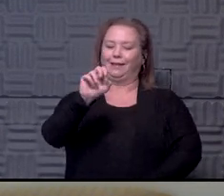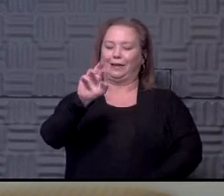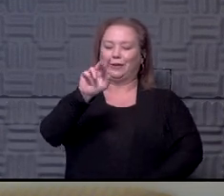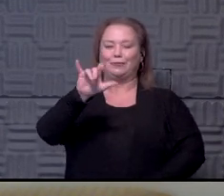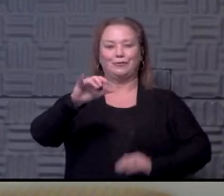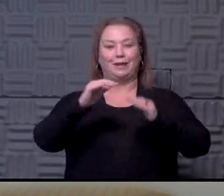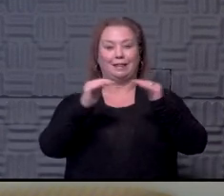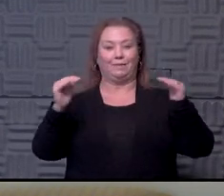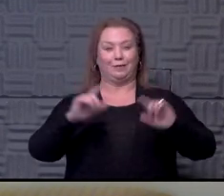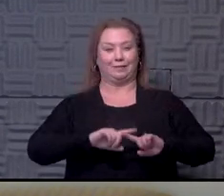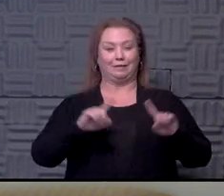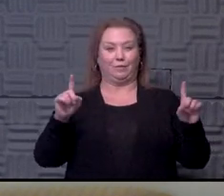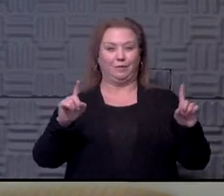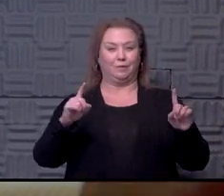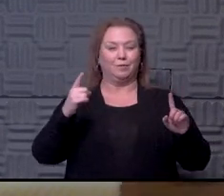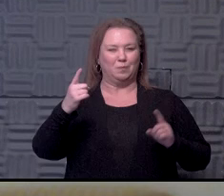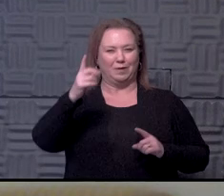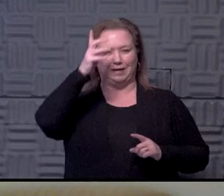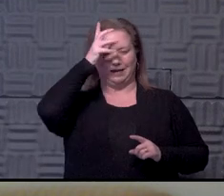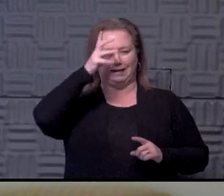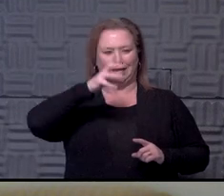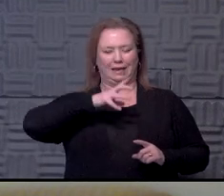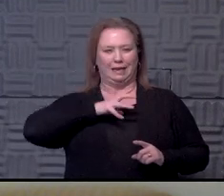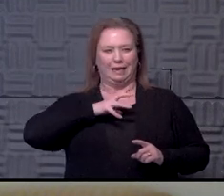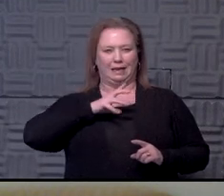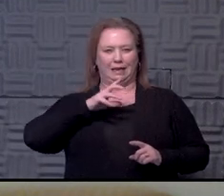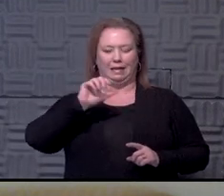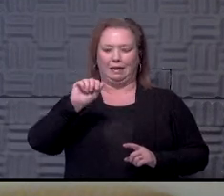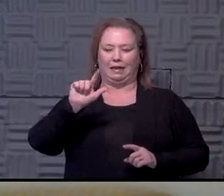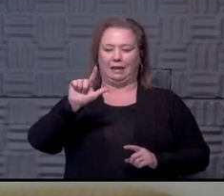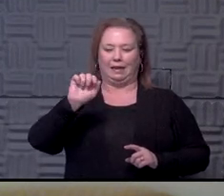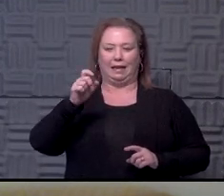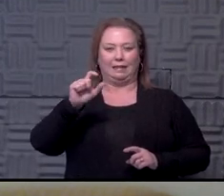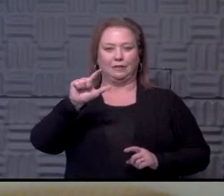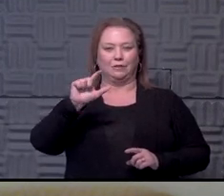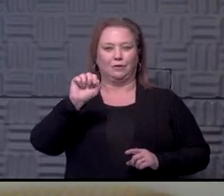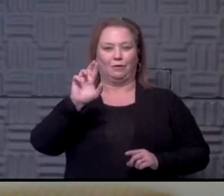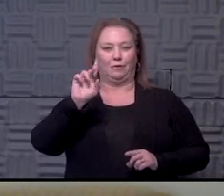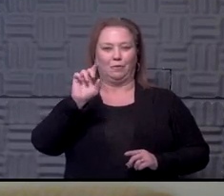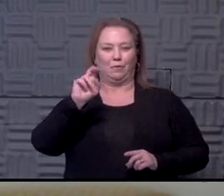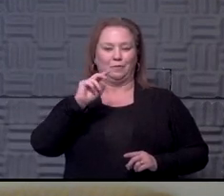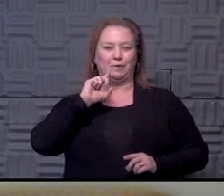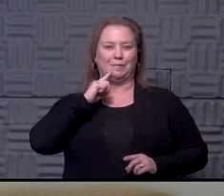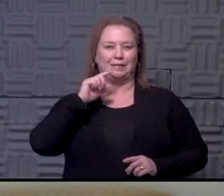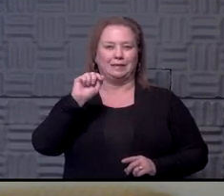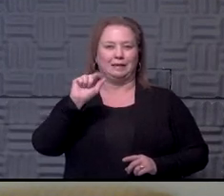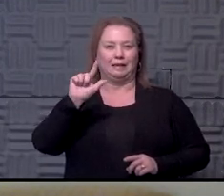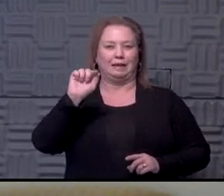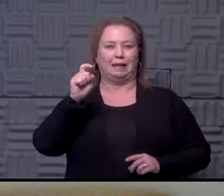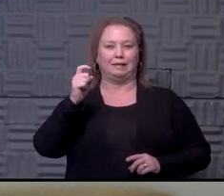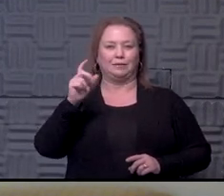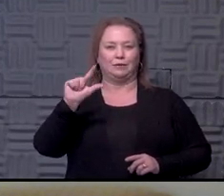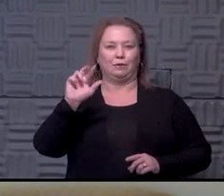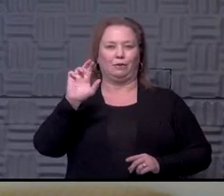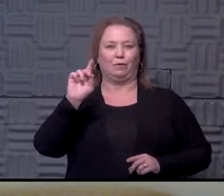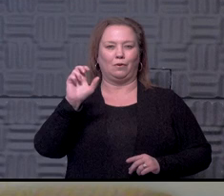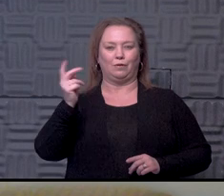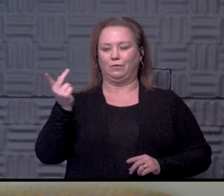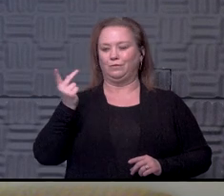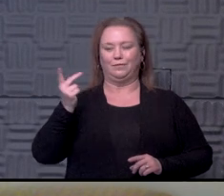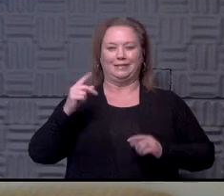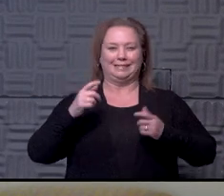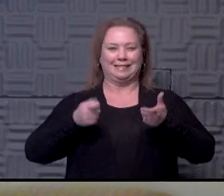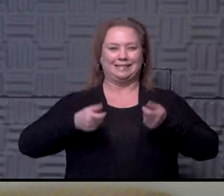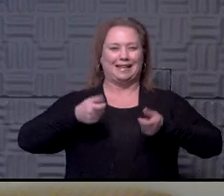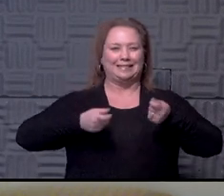The one guy we miss is the guy over my shoulder, Alex Gordon. Alex and I have texted a few times. I told him I missed him.